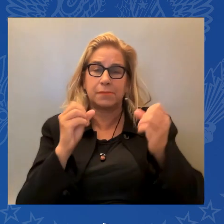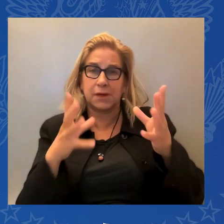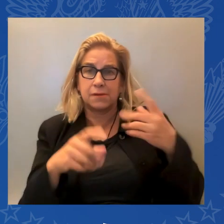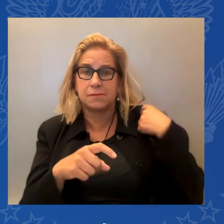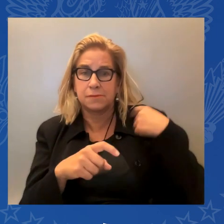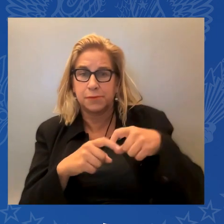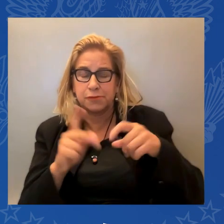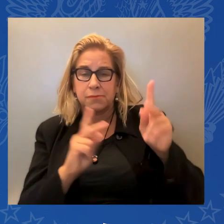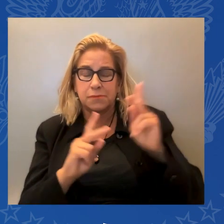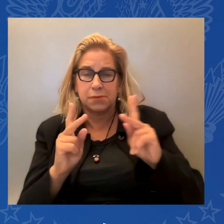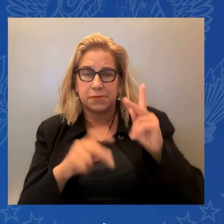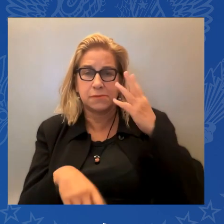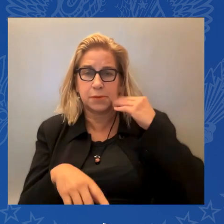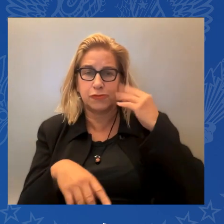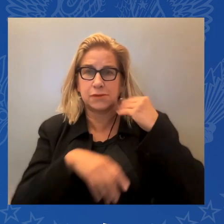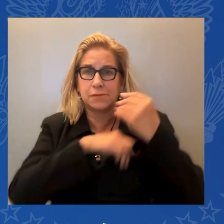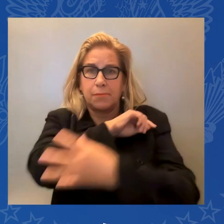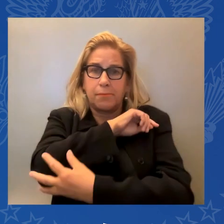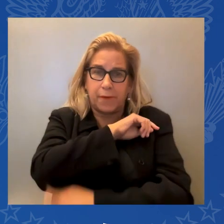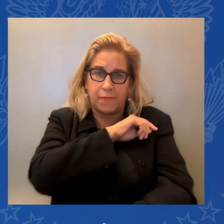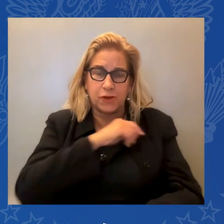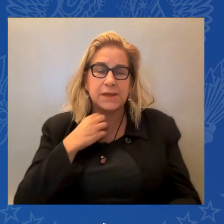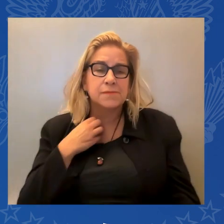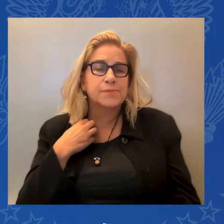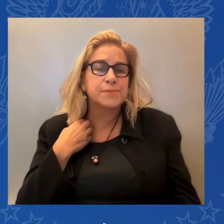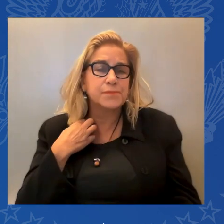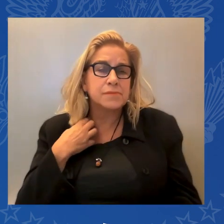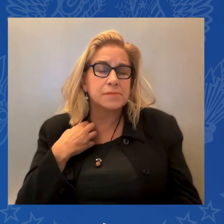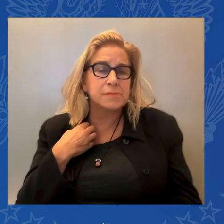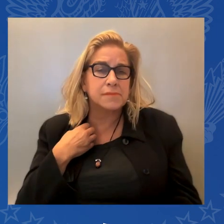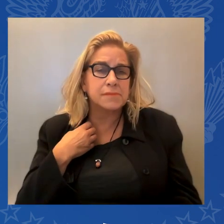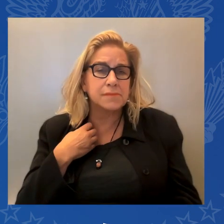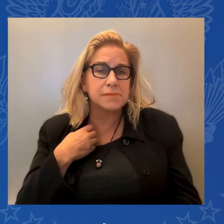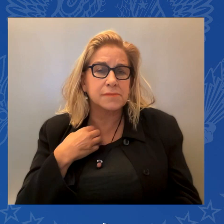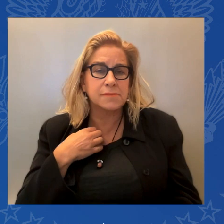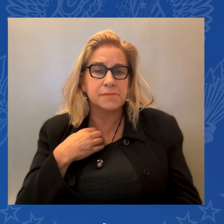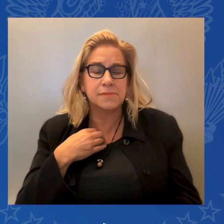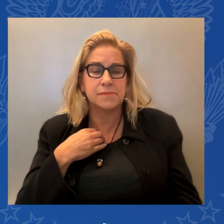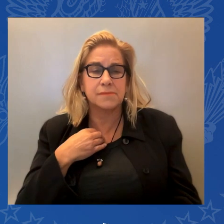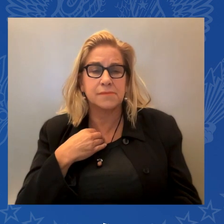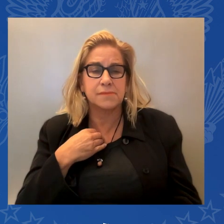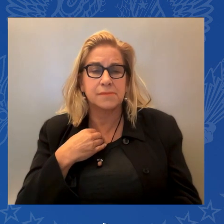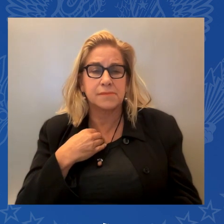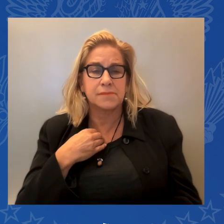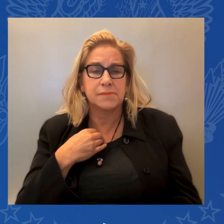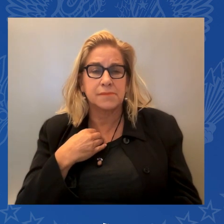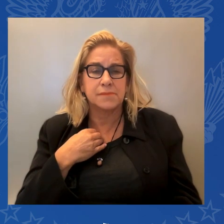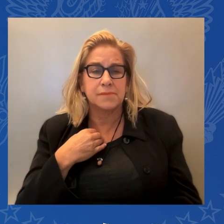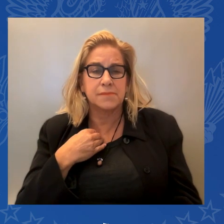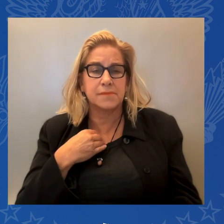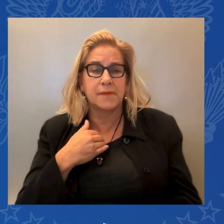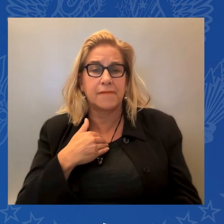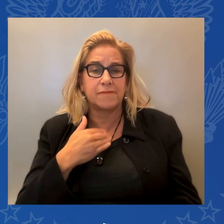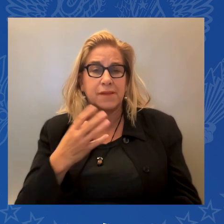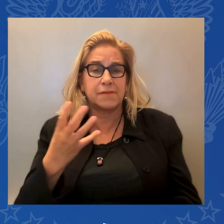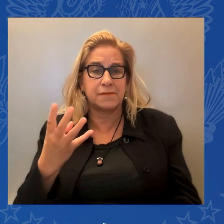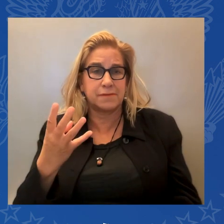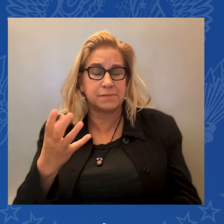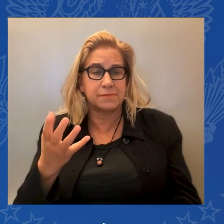in four children in public schools that are Latino. One in four. 25 — almost 26 percent.